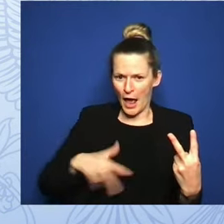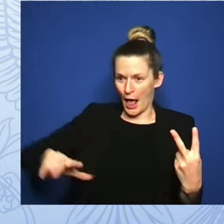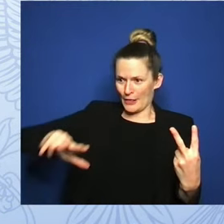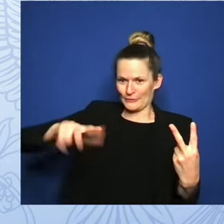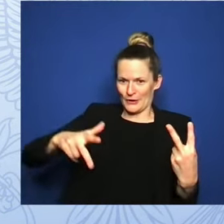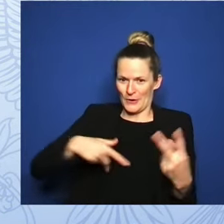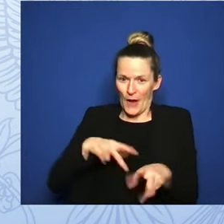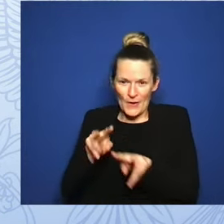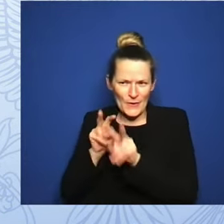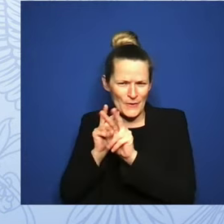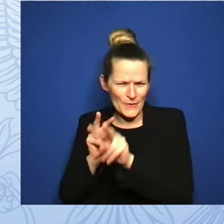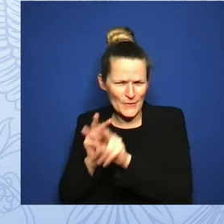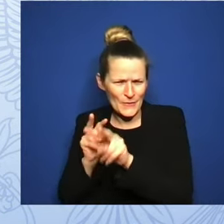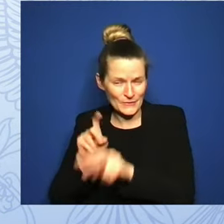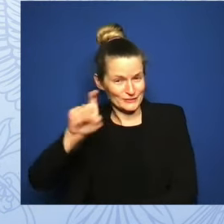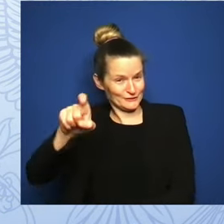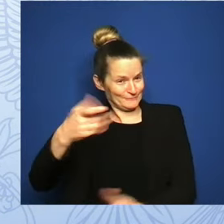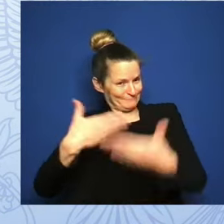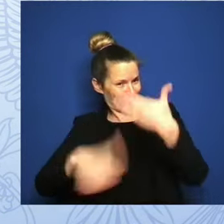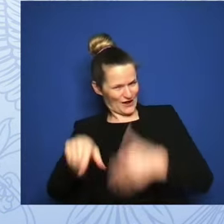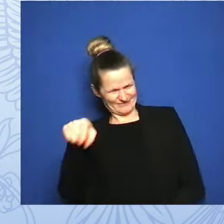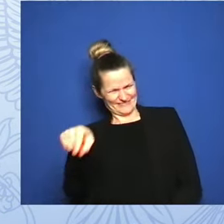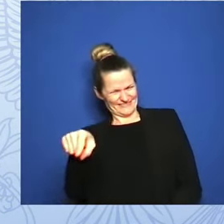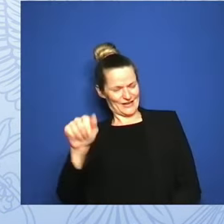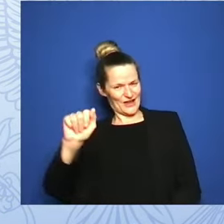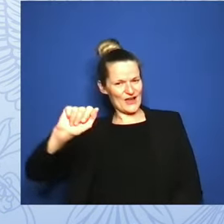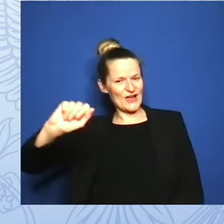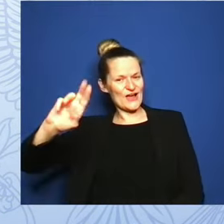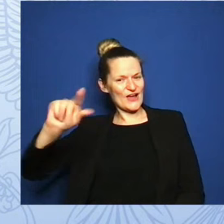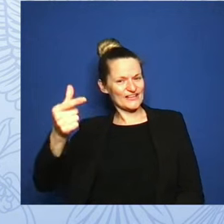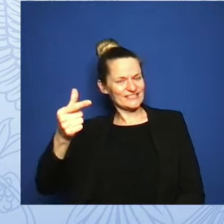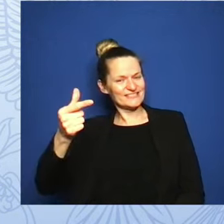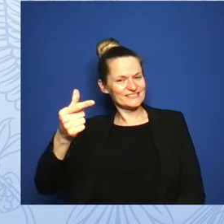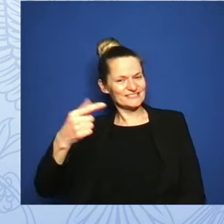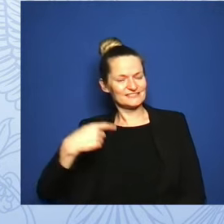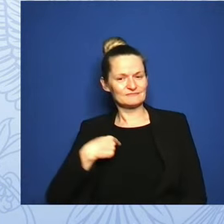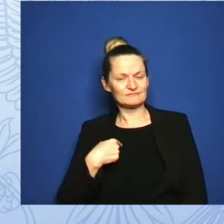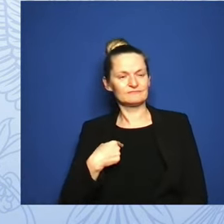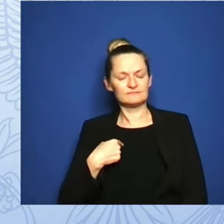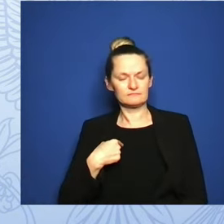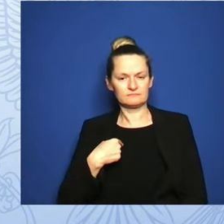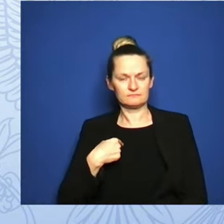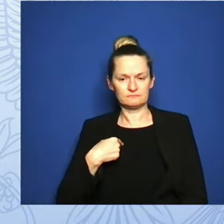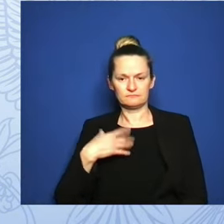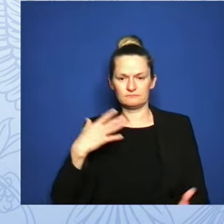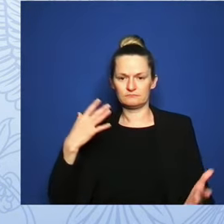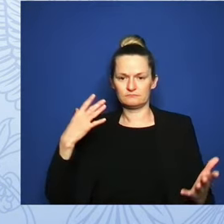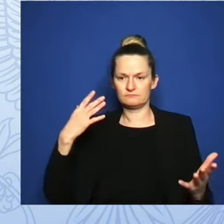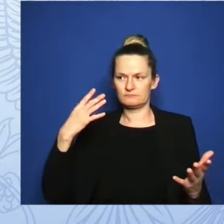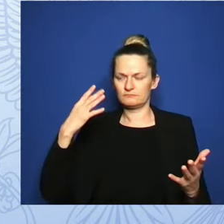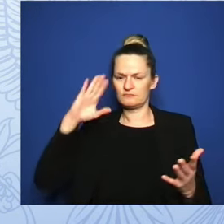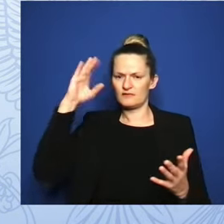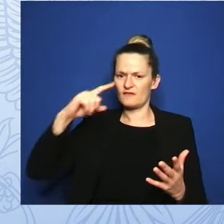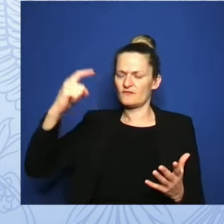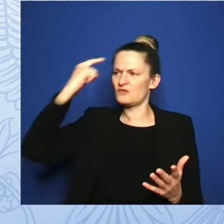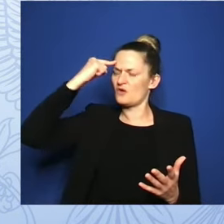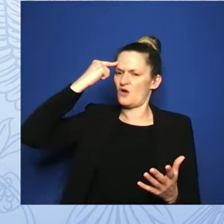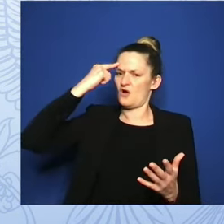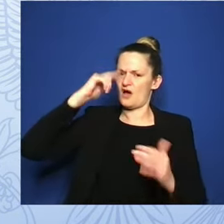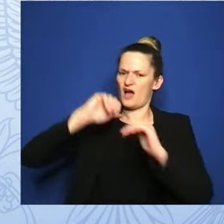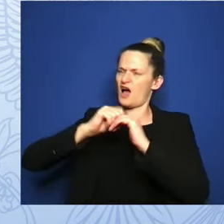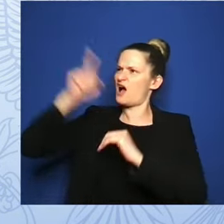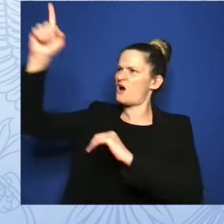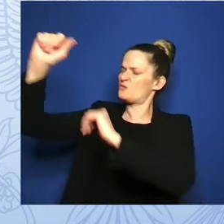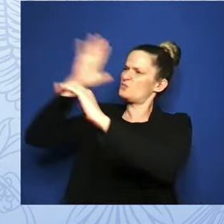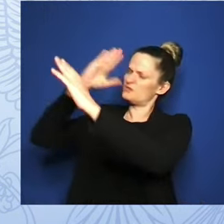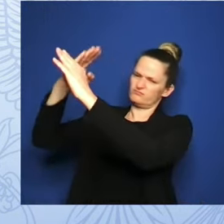But I never imagined the demeaning obstacles we would have to fight our way to get here. The journey to build our family